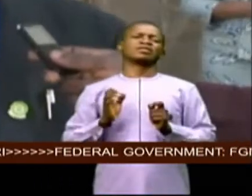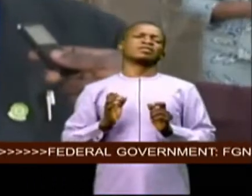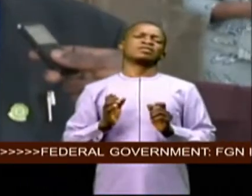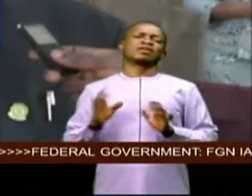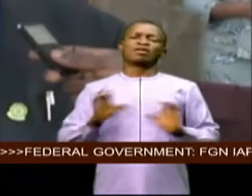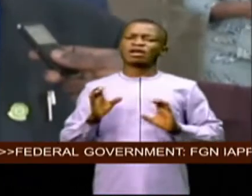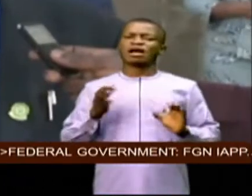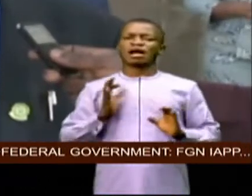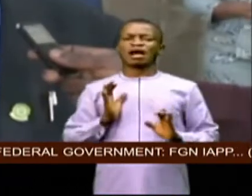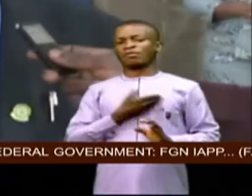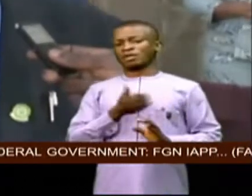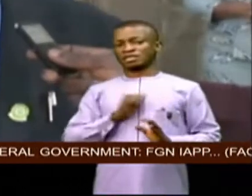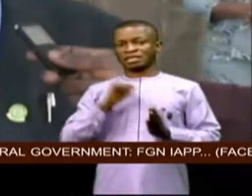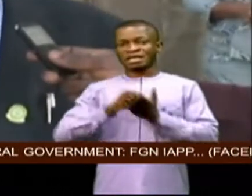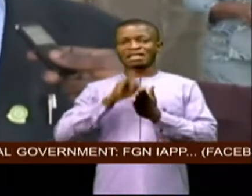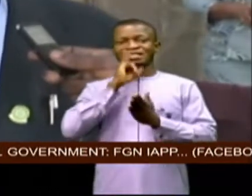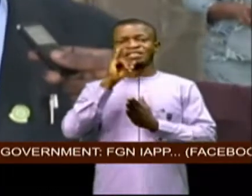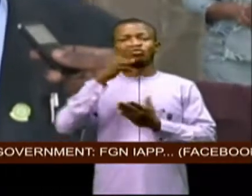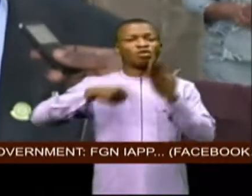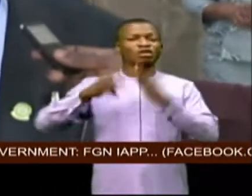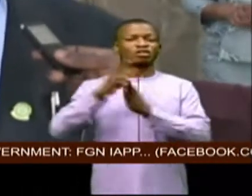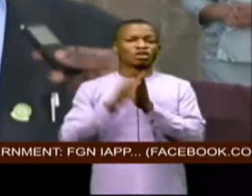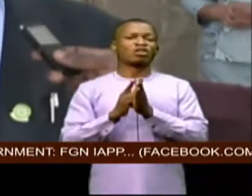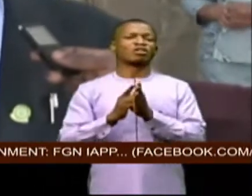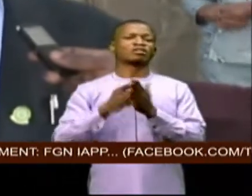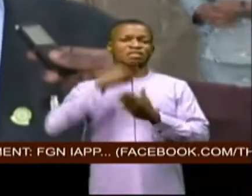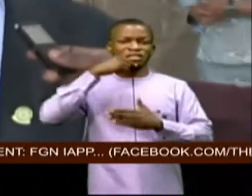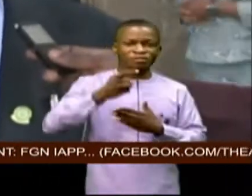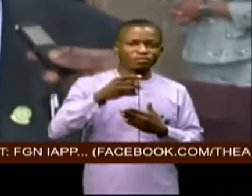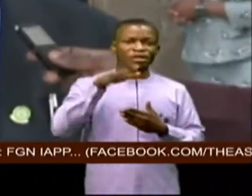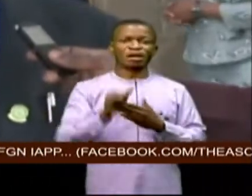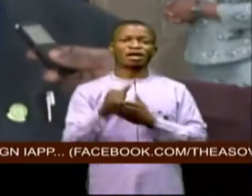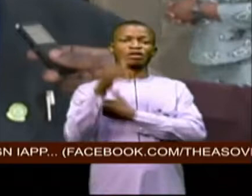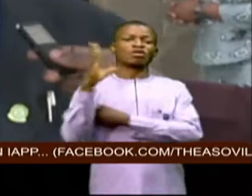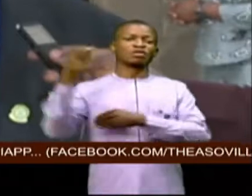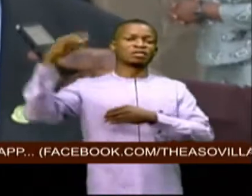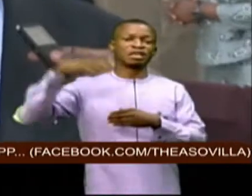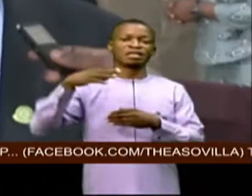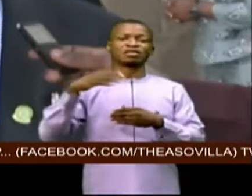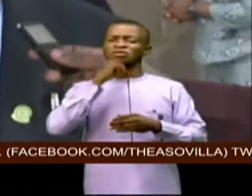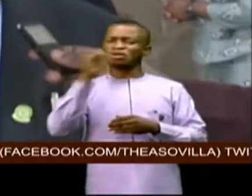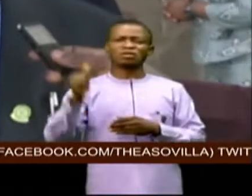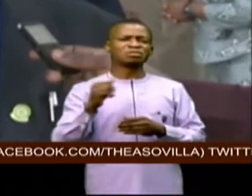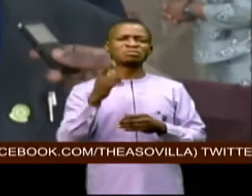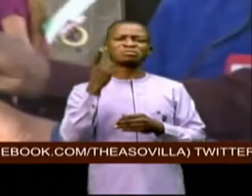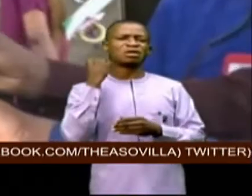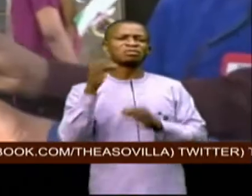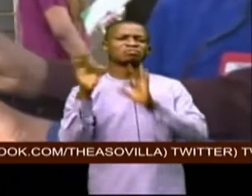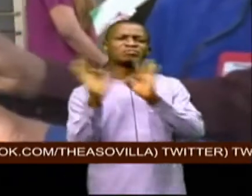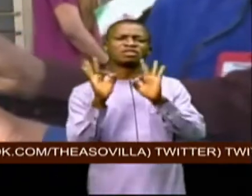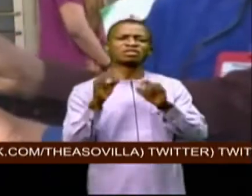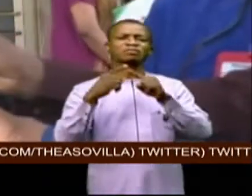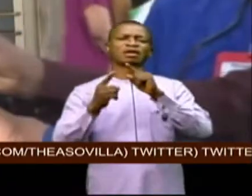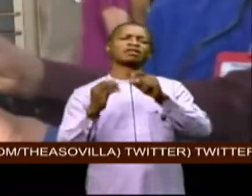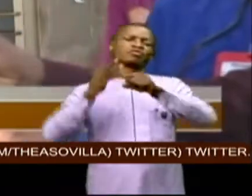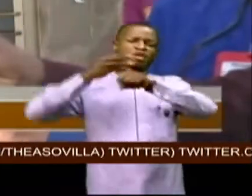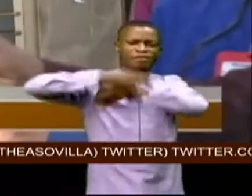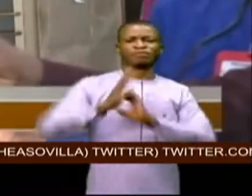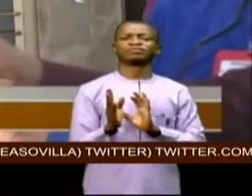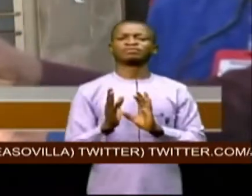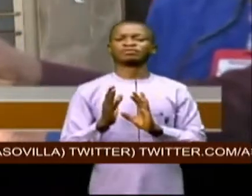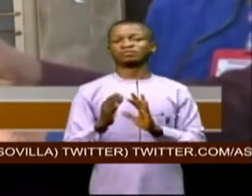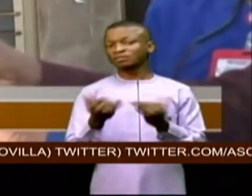and by the grace of god we will tend to not just preach it we want to enforce it what is important to me